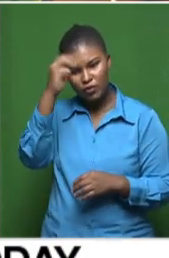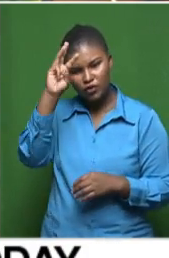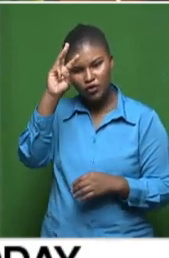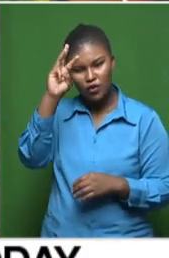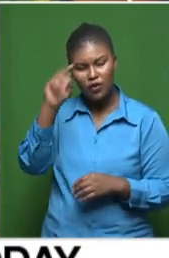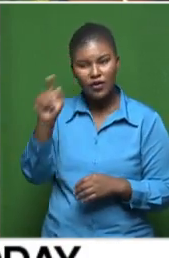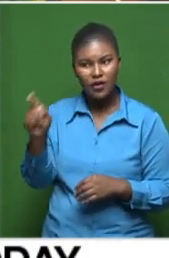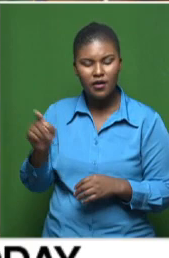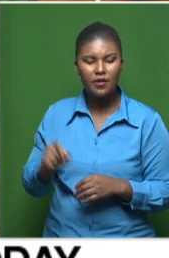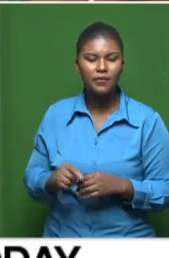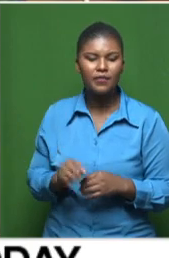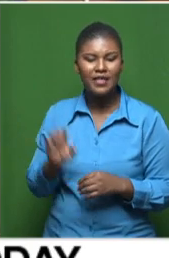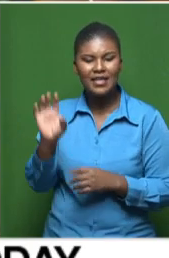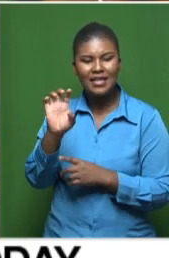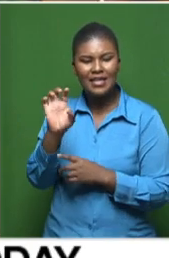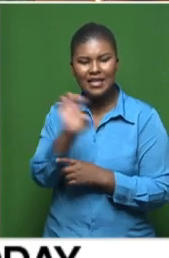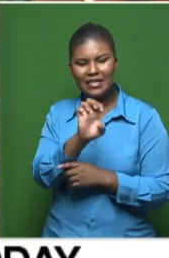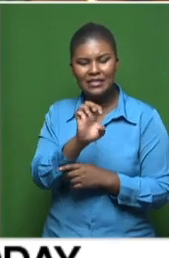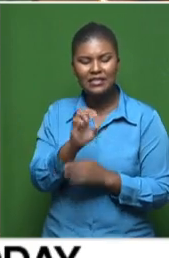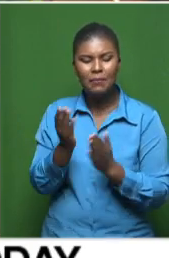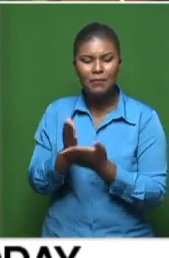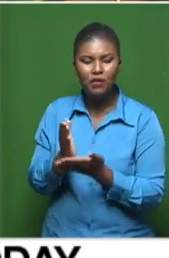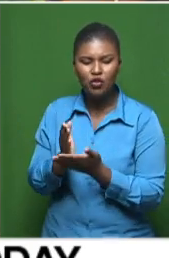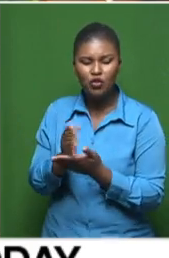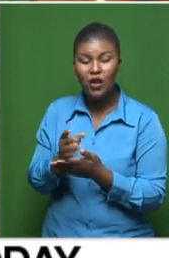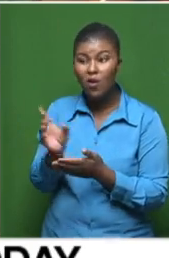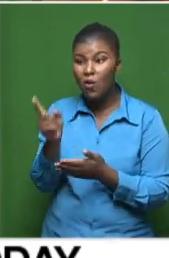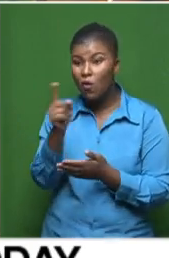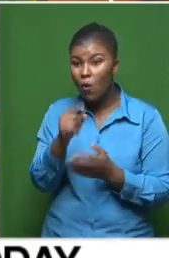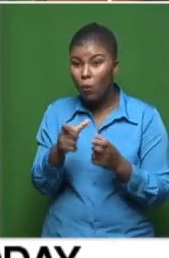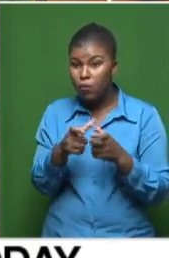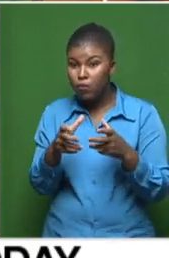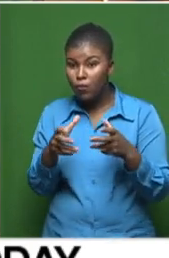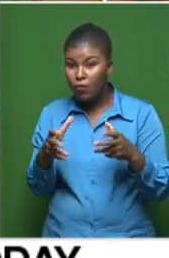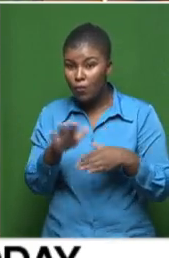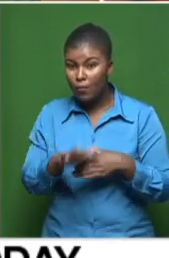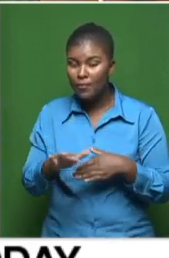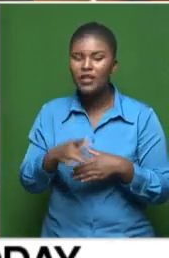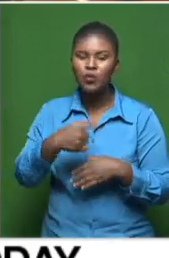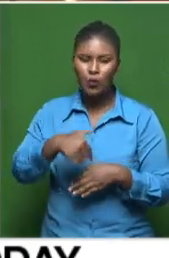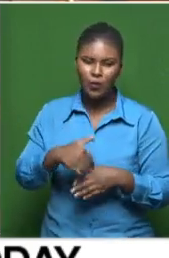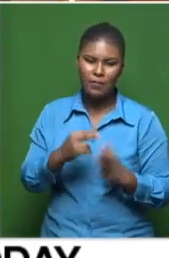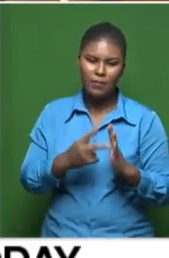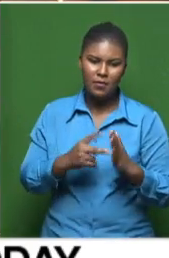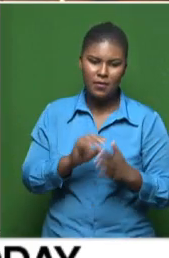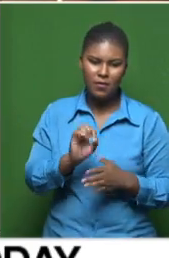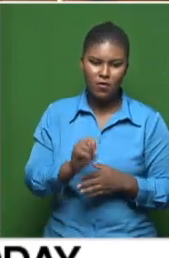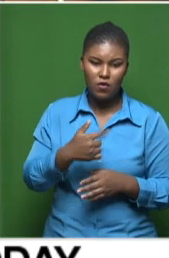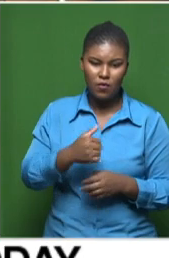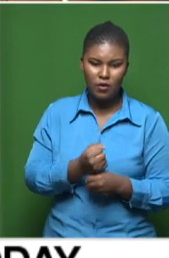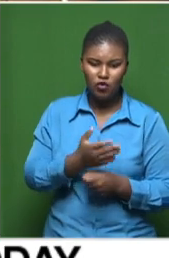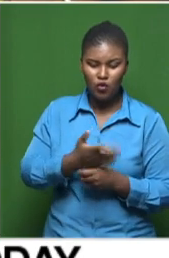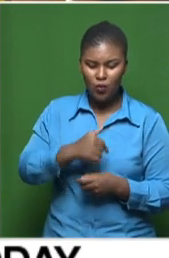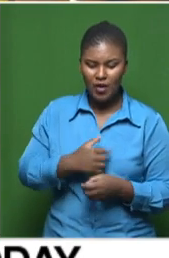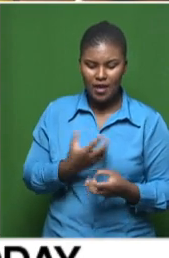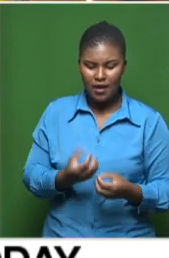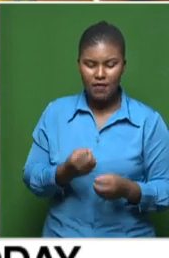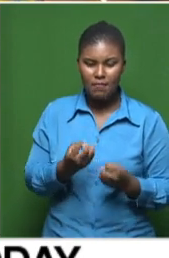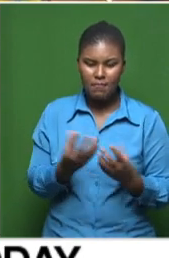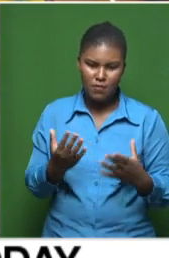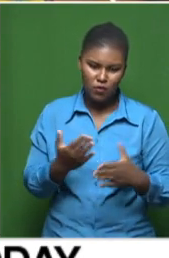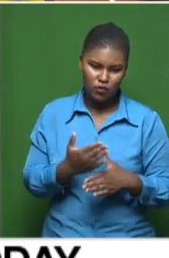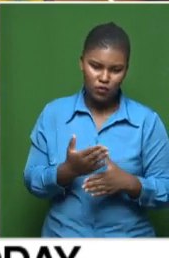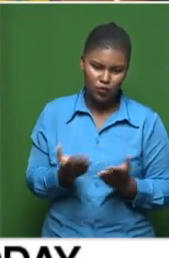your Pretoria East, your Midland area, all these growing areas. So, there are plans to make sure that we have more schools. But also,